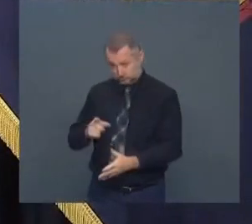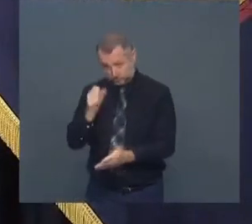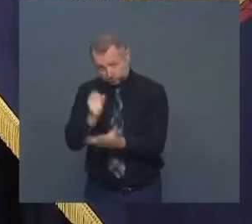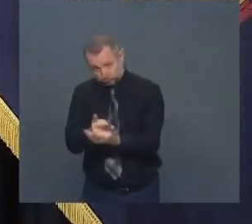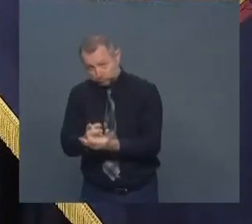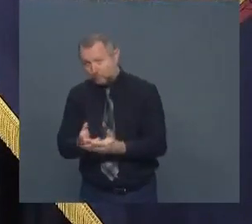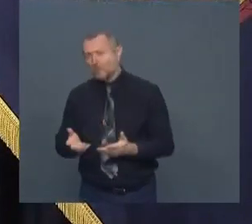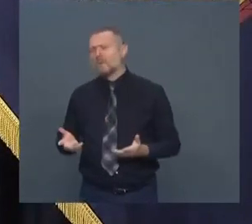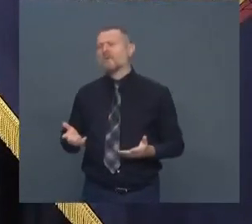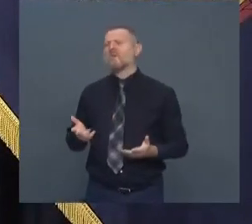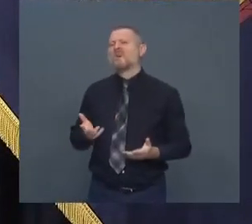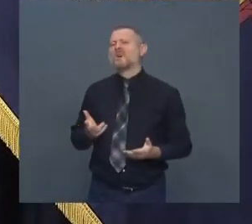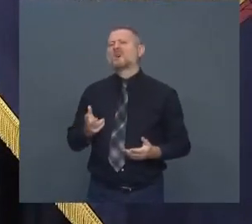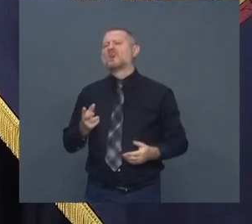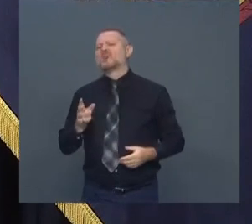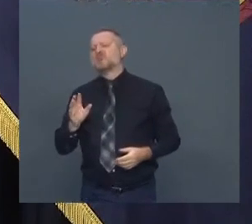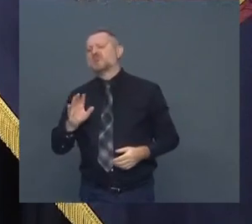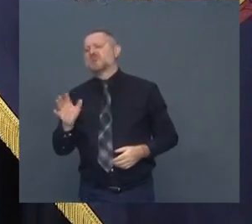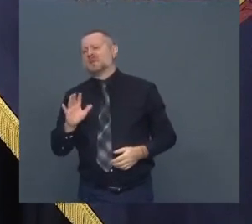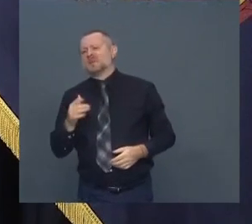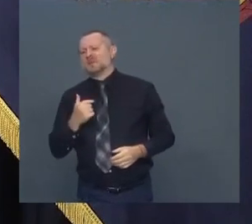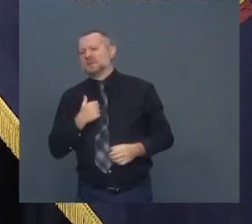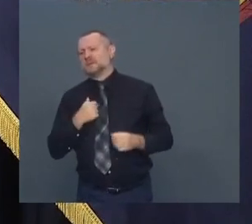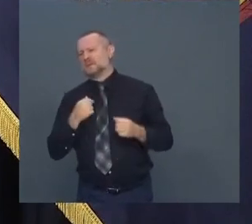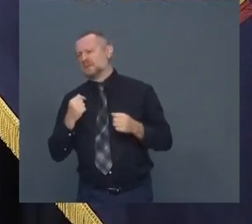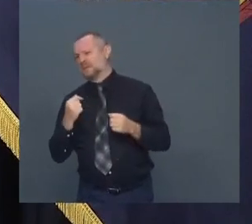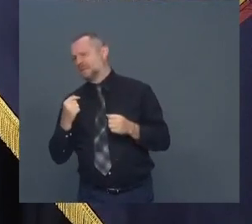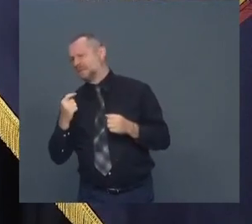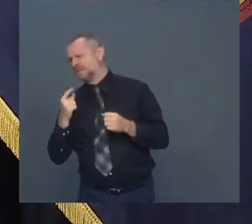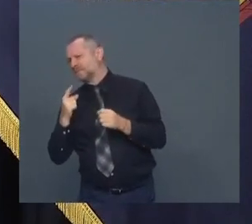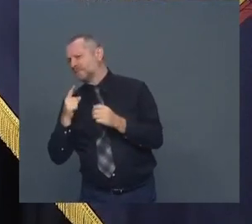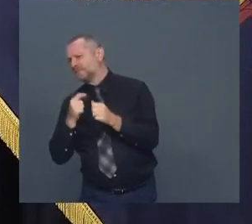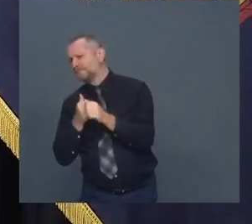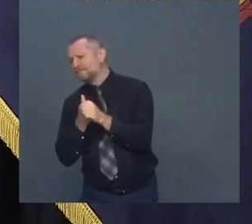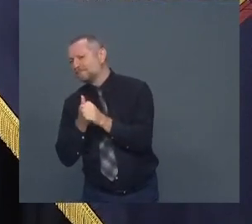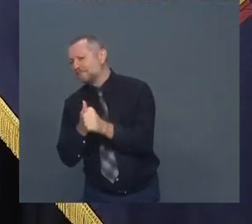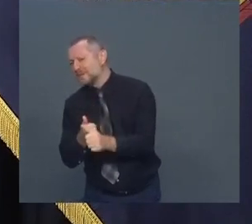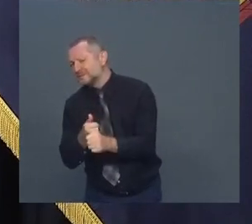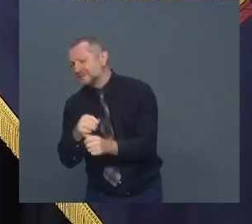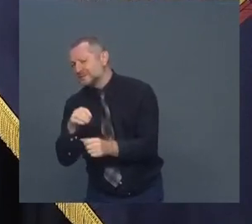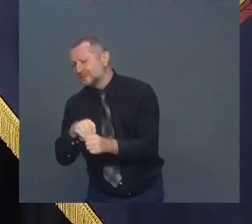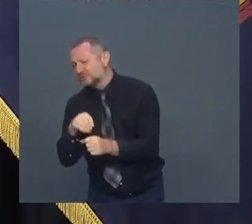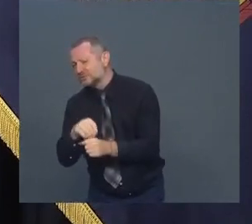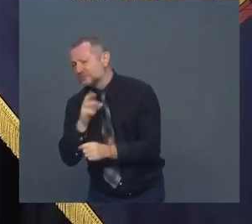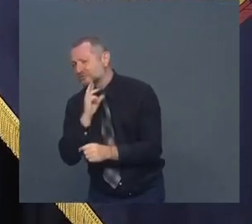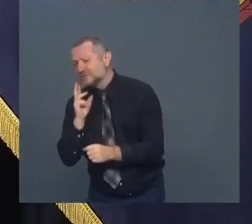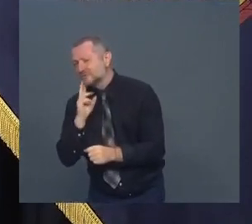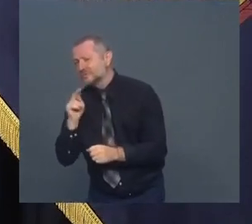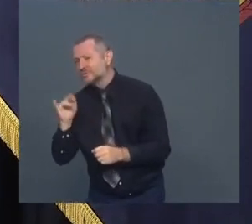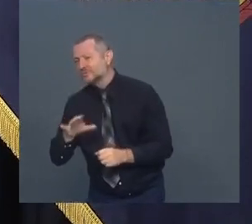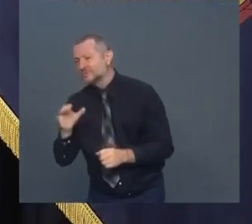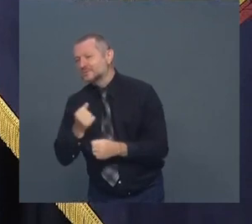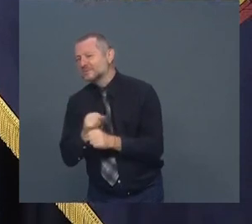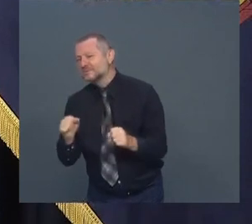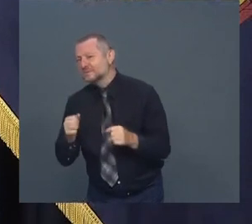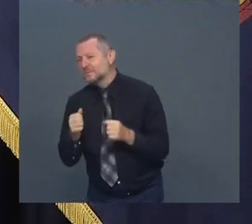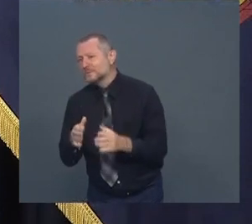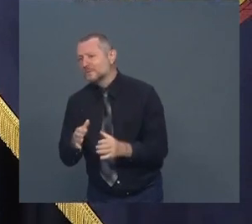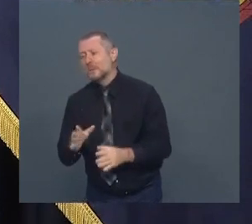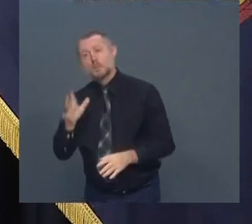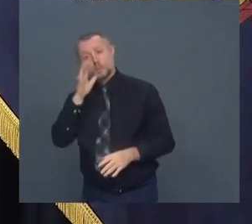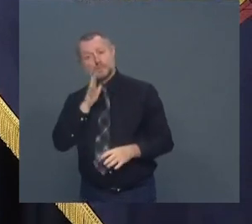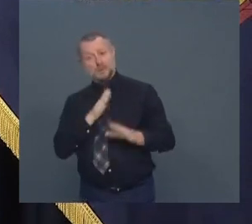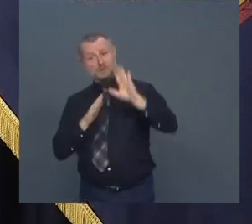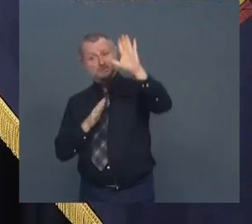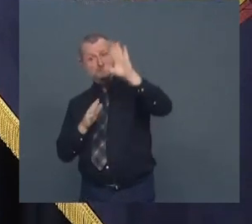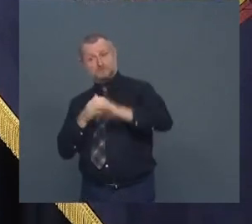how we can do compliance of indoor dining in New York City safely he has inspectors that